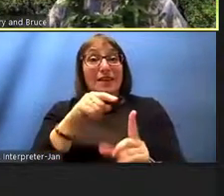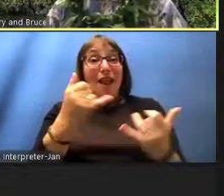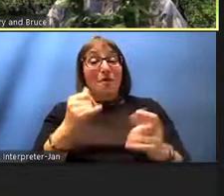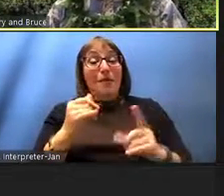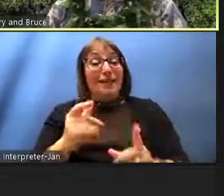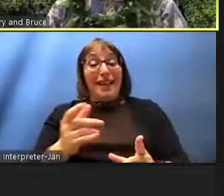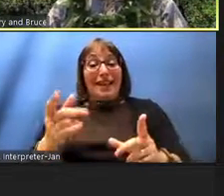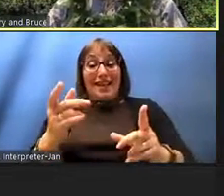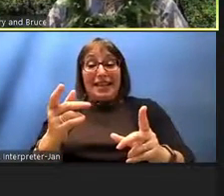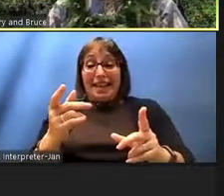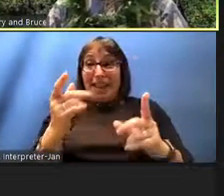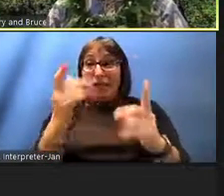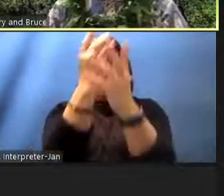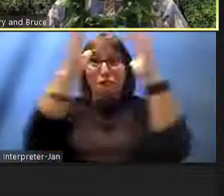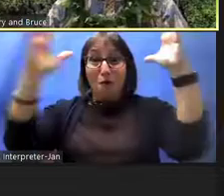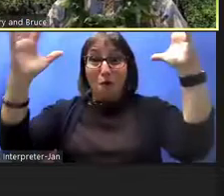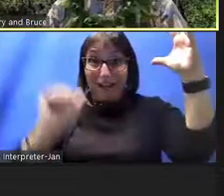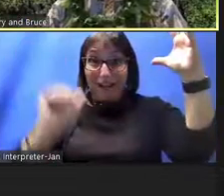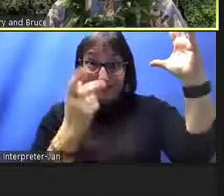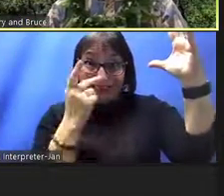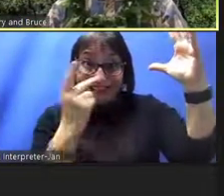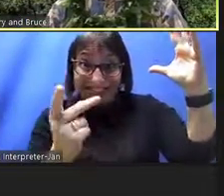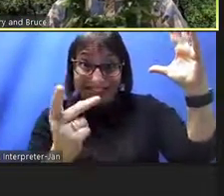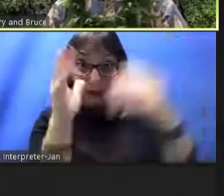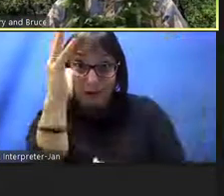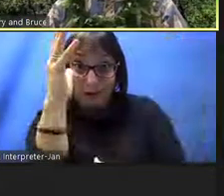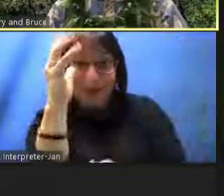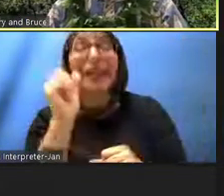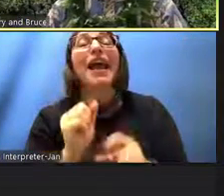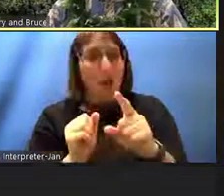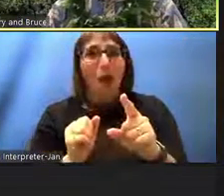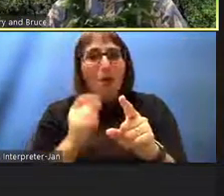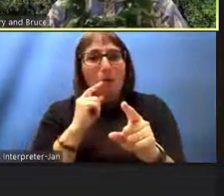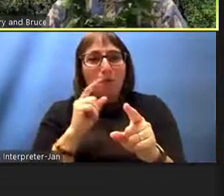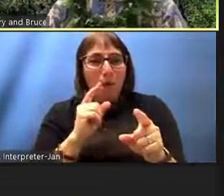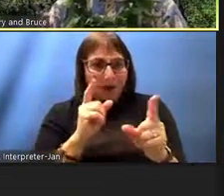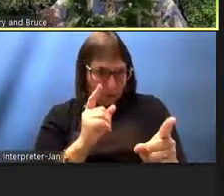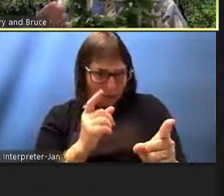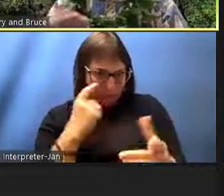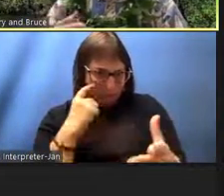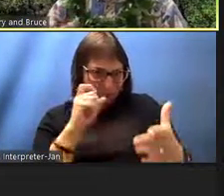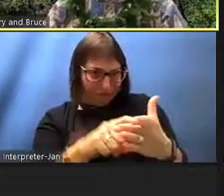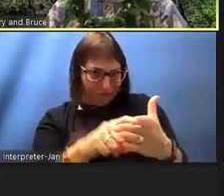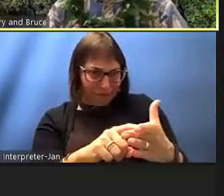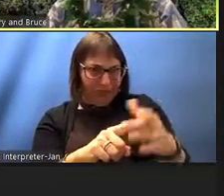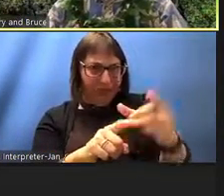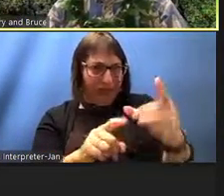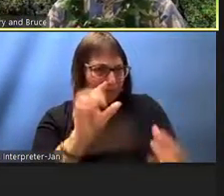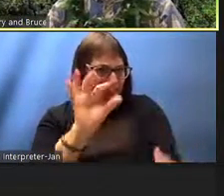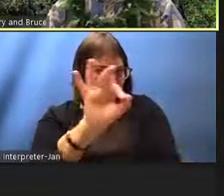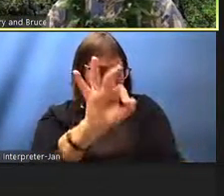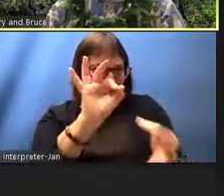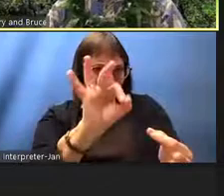but actually of course we want to select a core log if we want to con